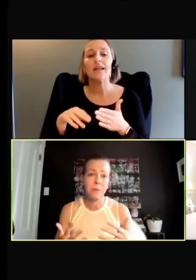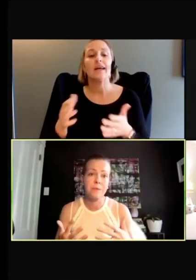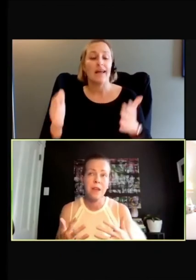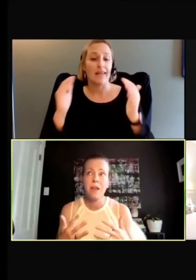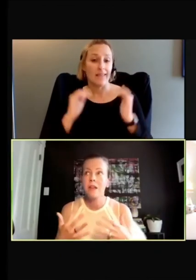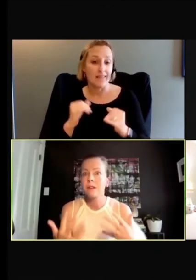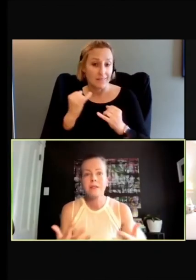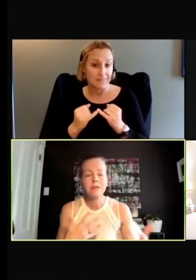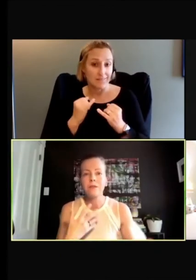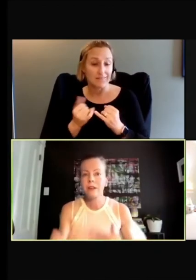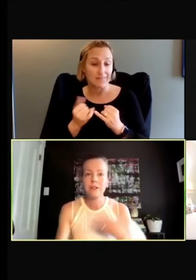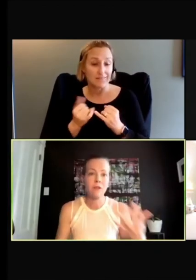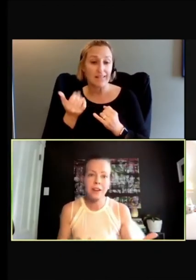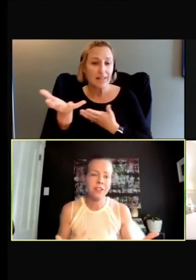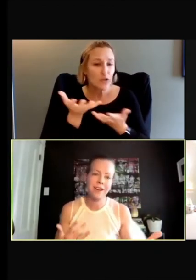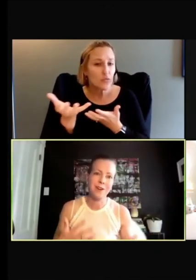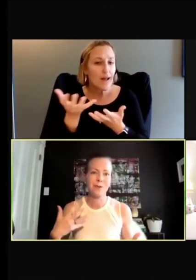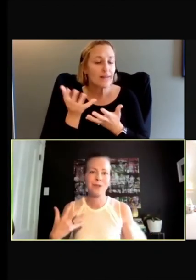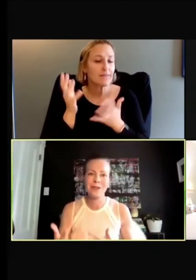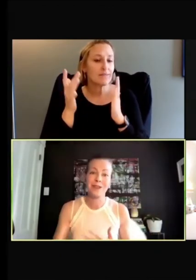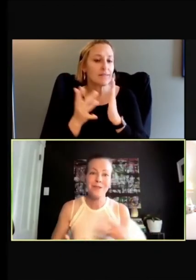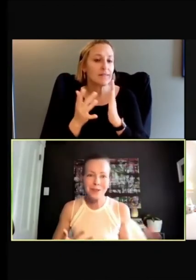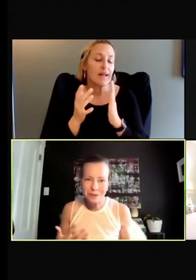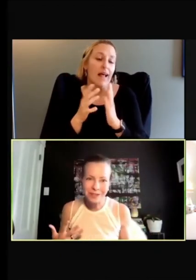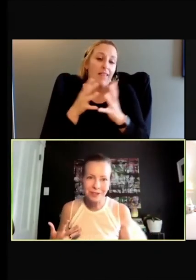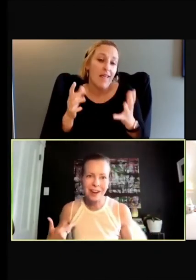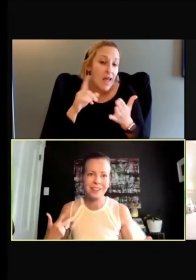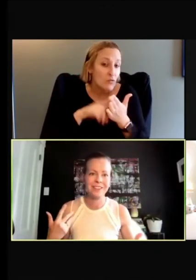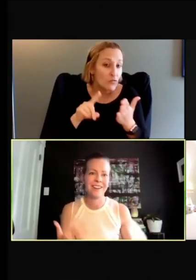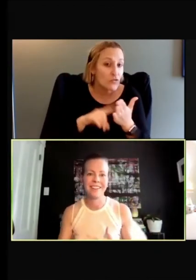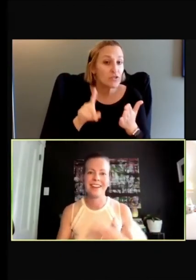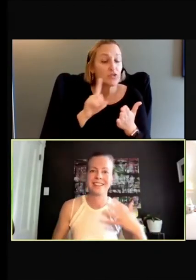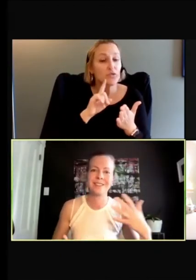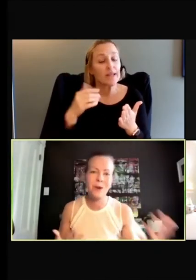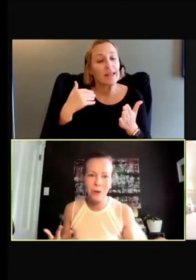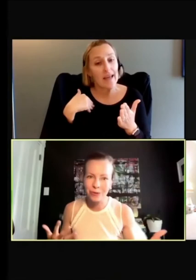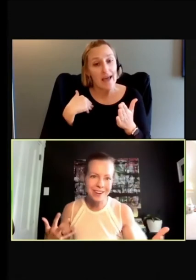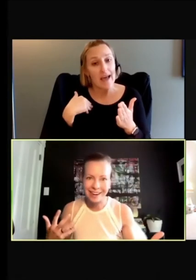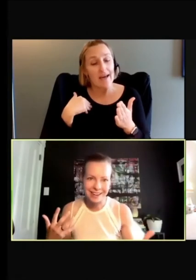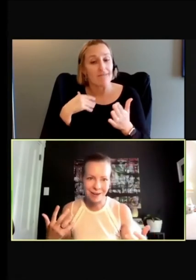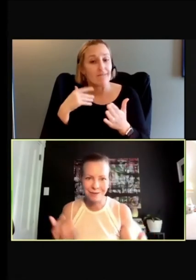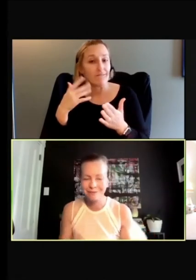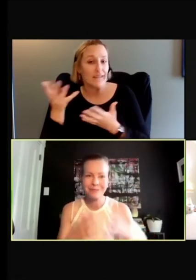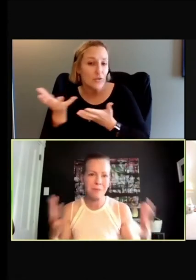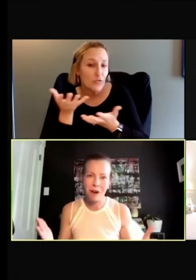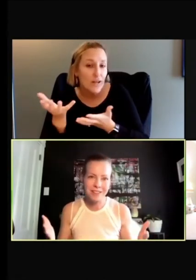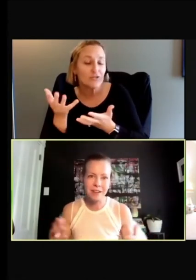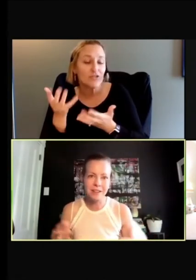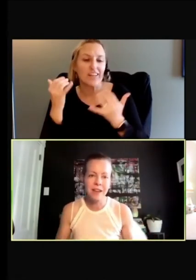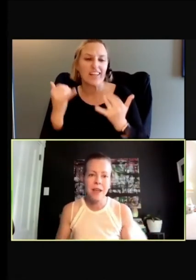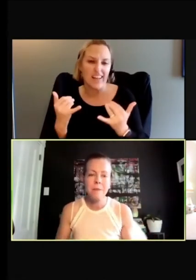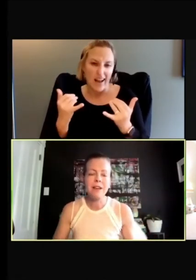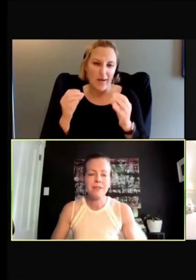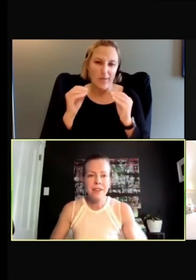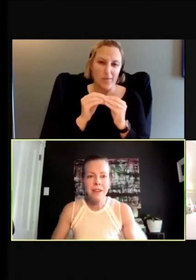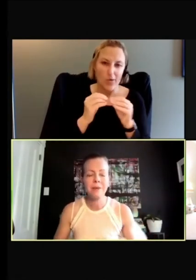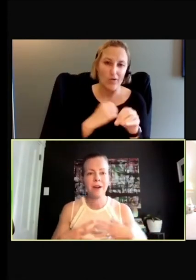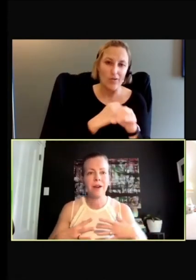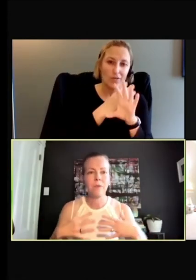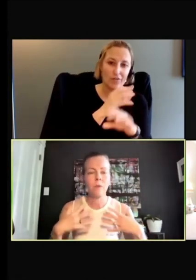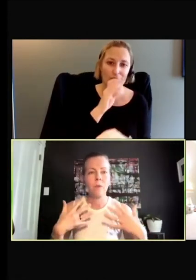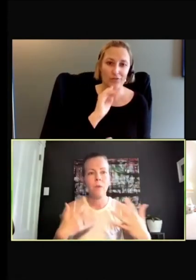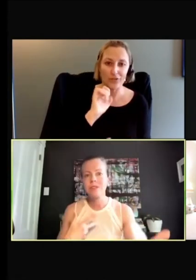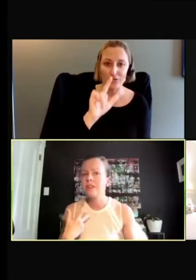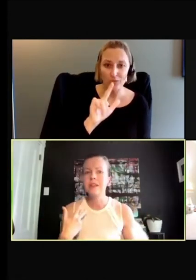is also interaction. And I know we're doing a lot of virtual interaction now, and that's its own kind of process. But thinking